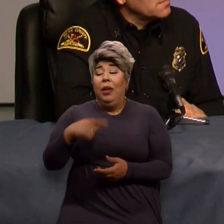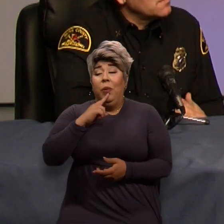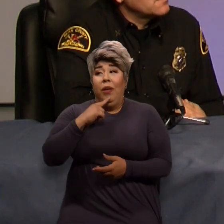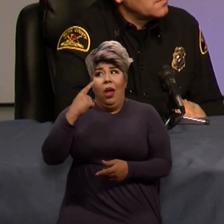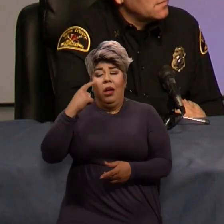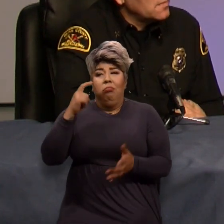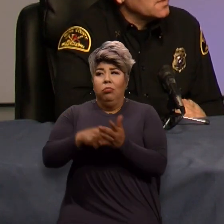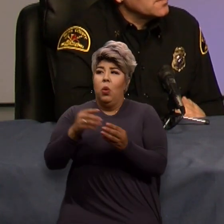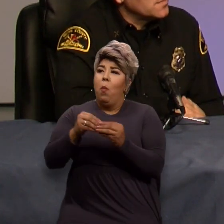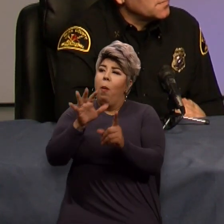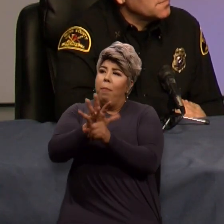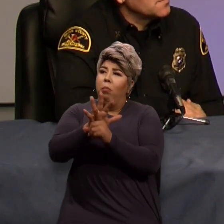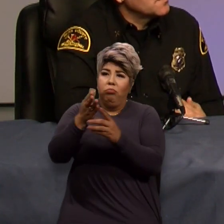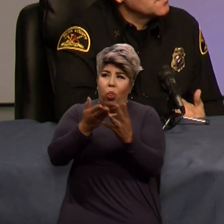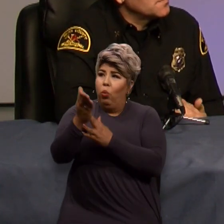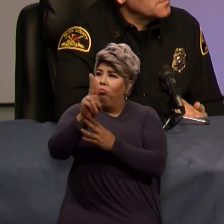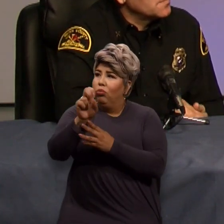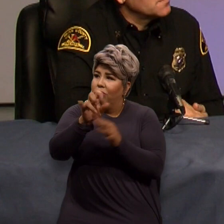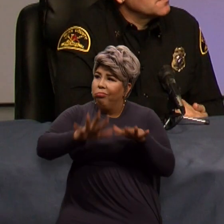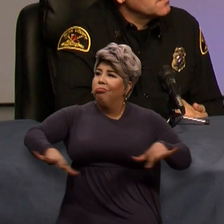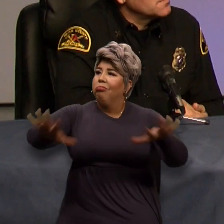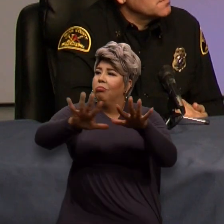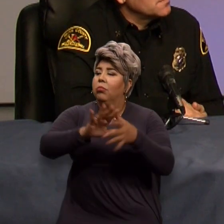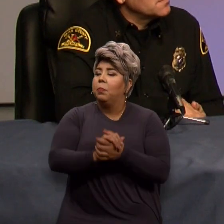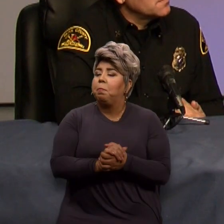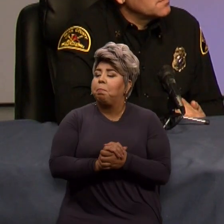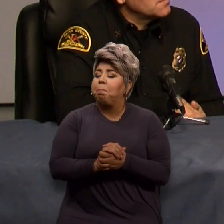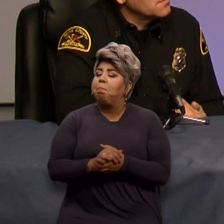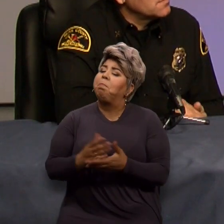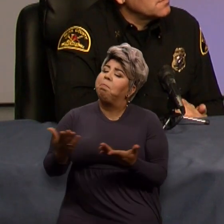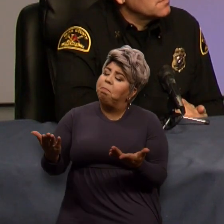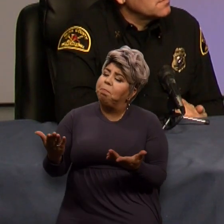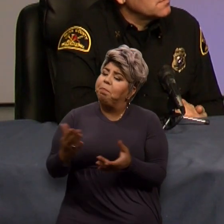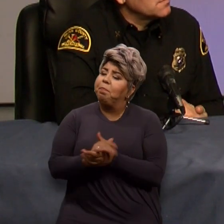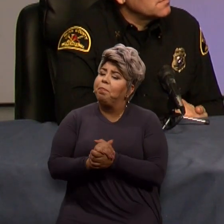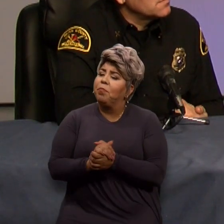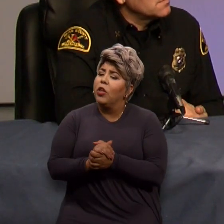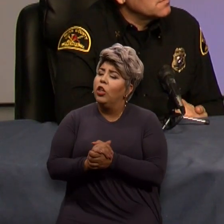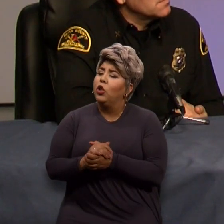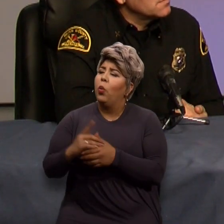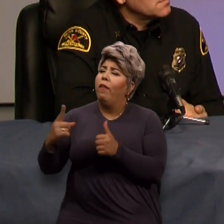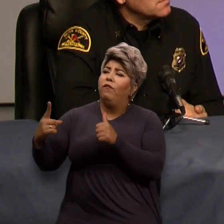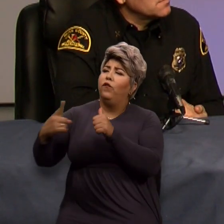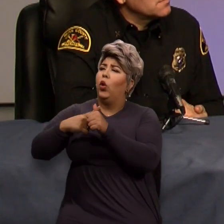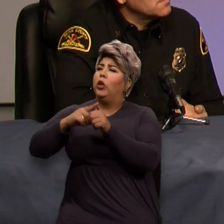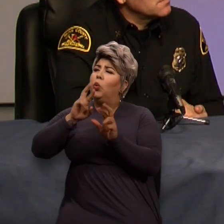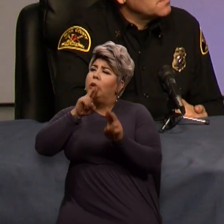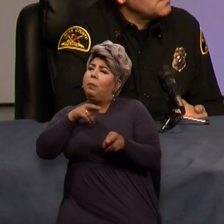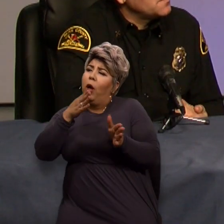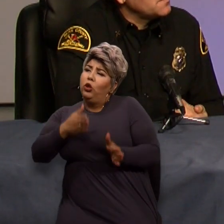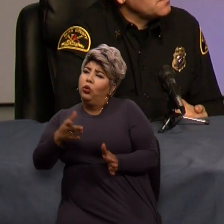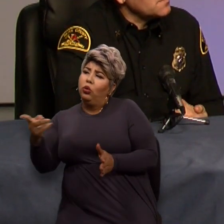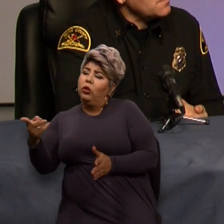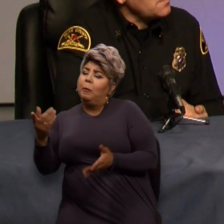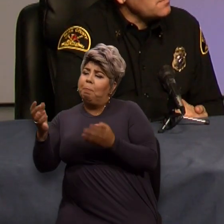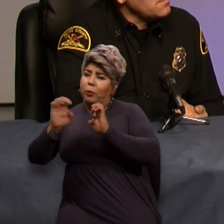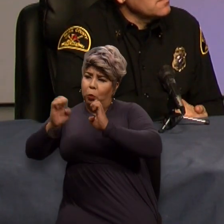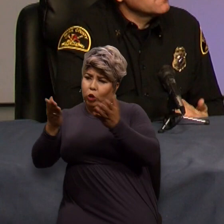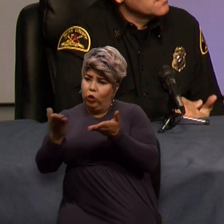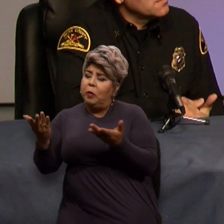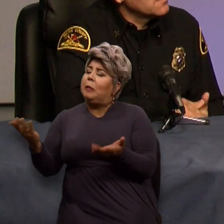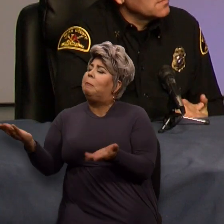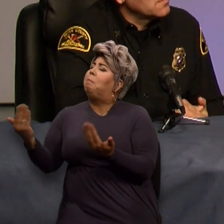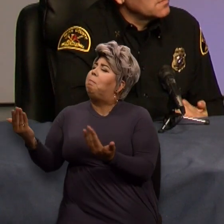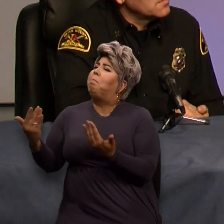States too, right? Yes. Um, let's talk a little bit about what first responders do and kind of give a kind of unveil the curtain